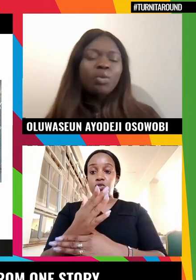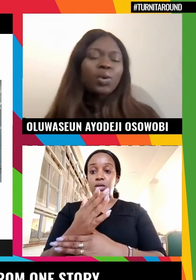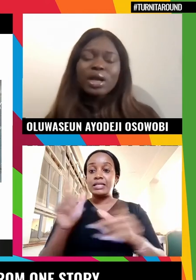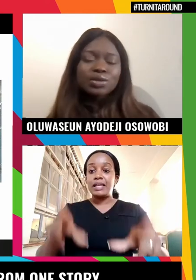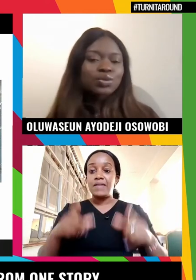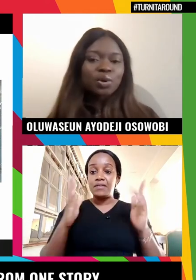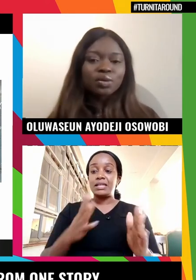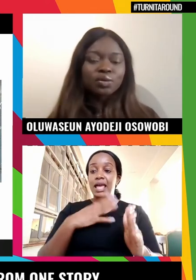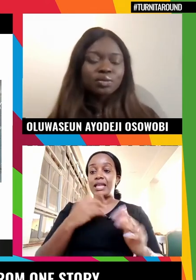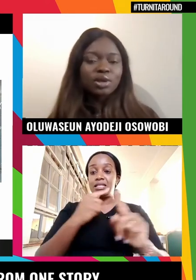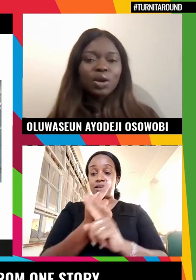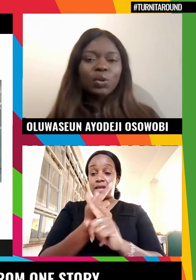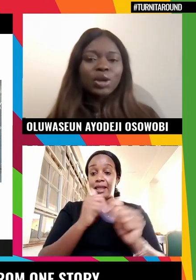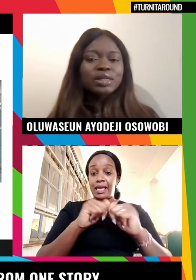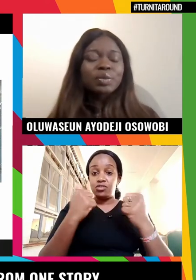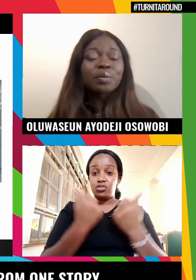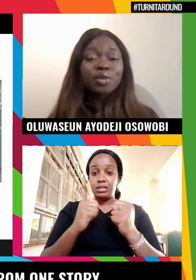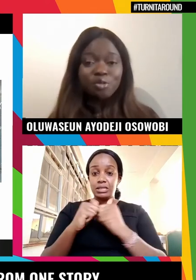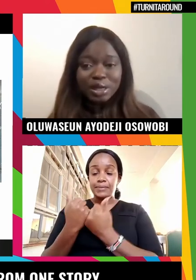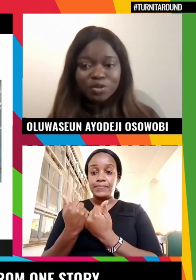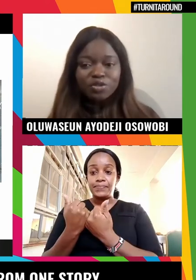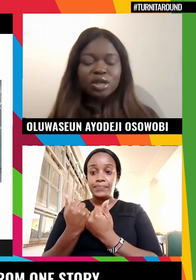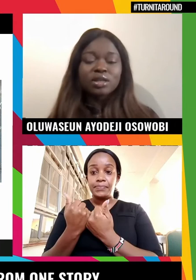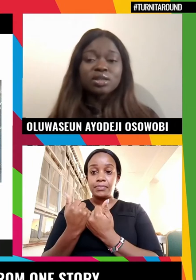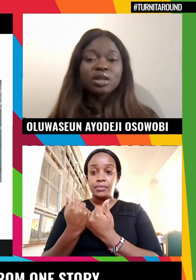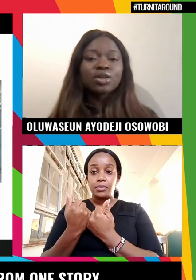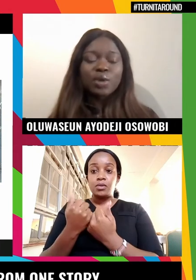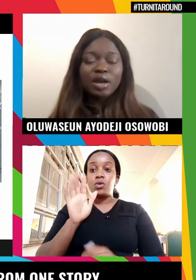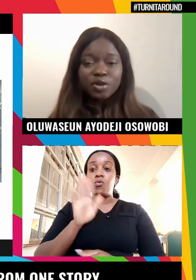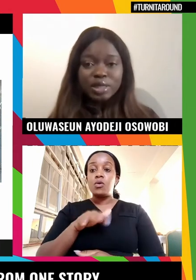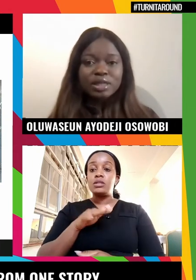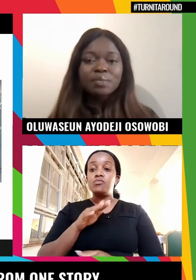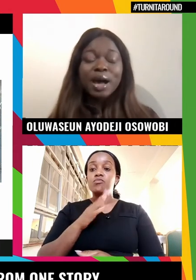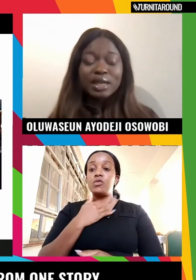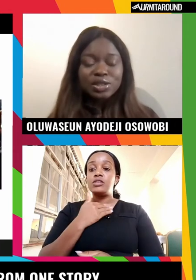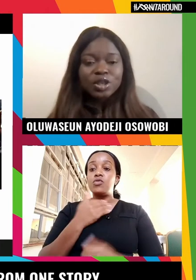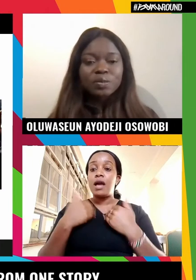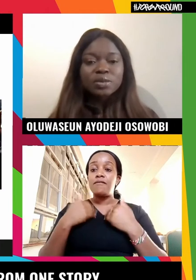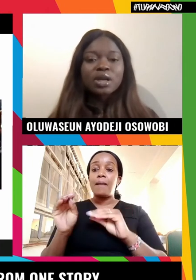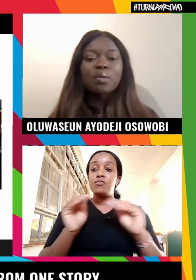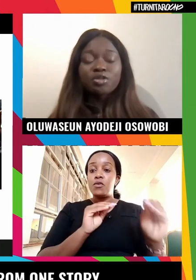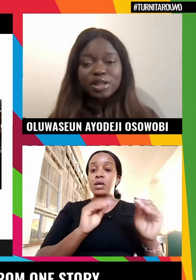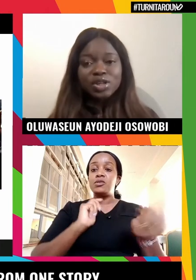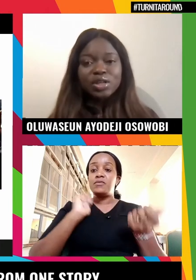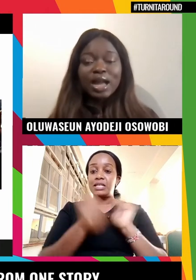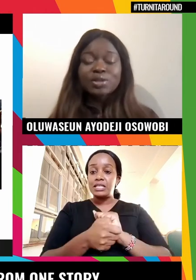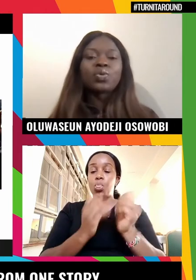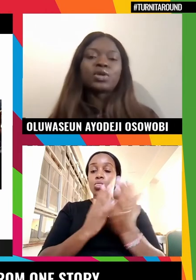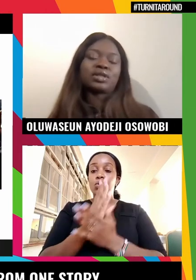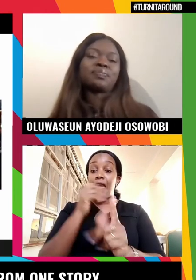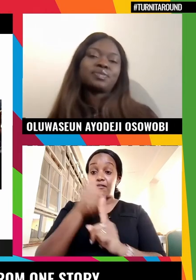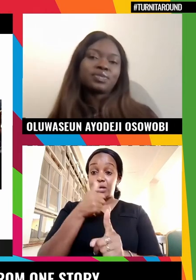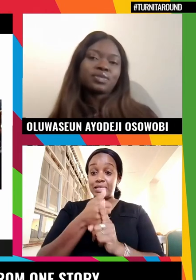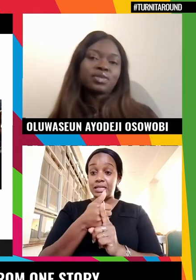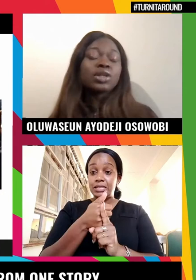But we wanted to do more. We wanted to be a movement of change through advocacy, partnerships, prevention, and